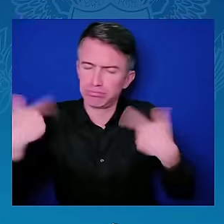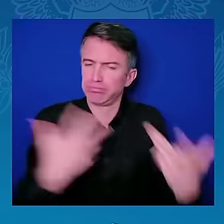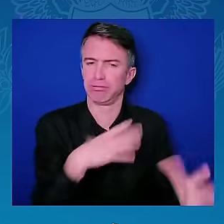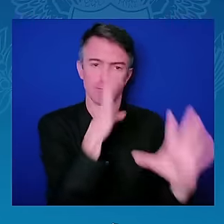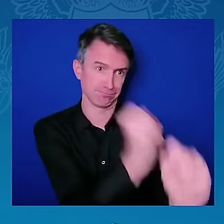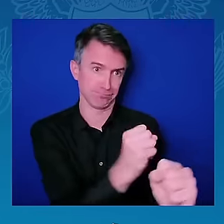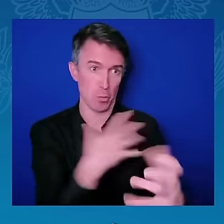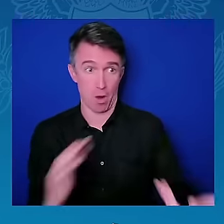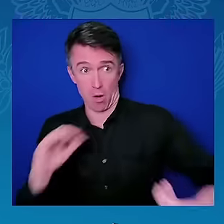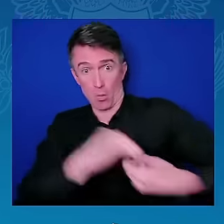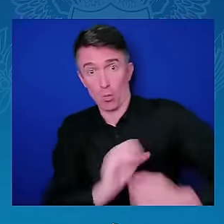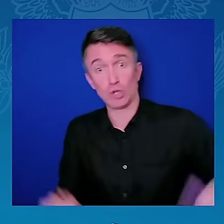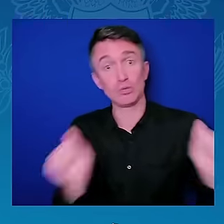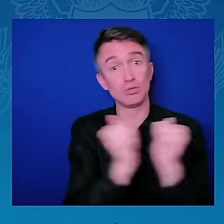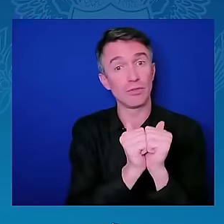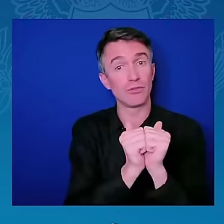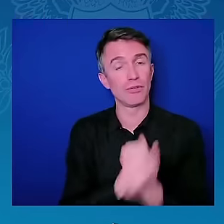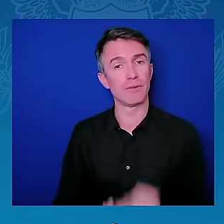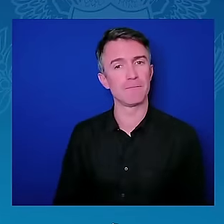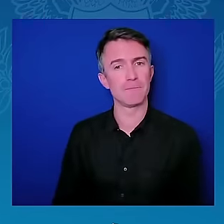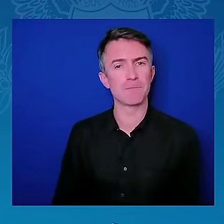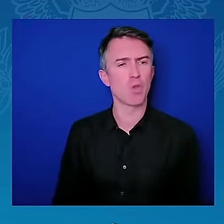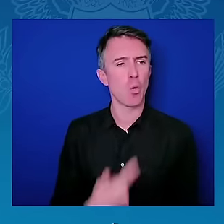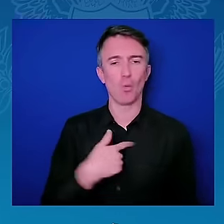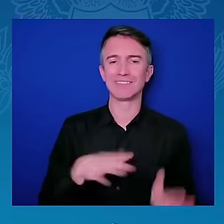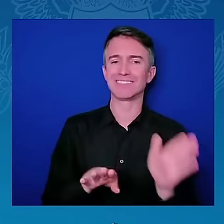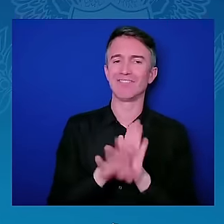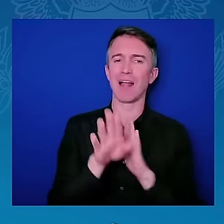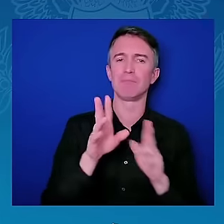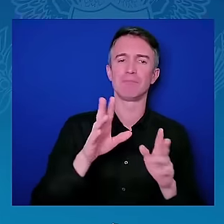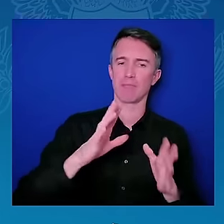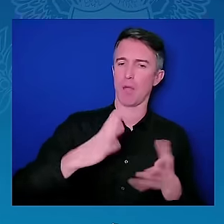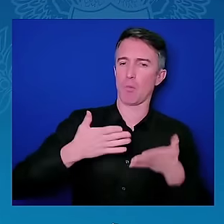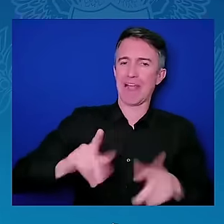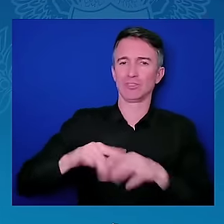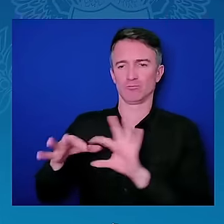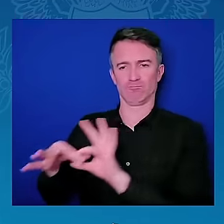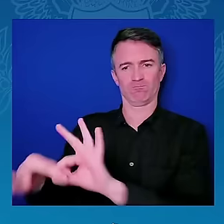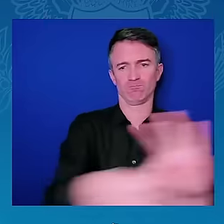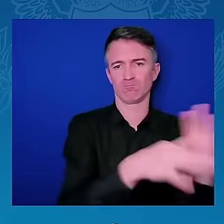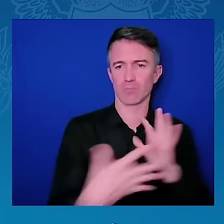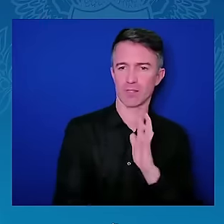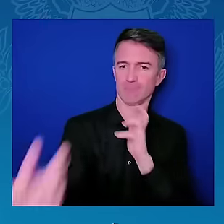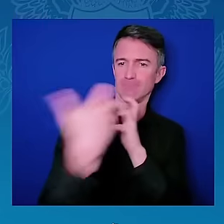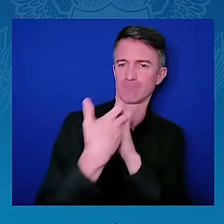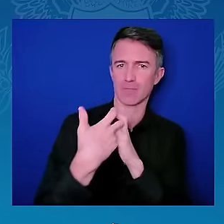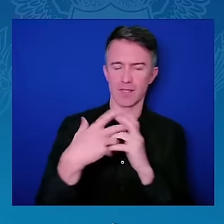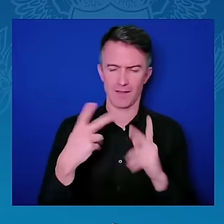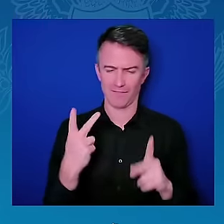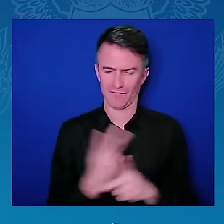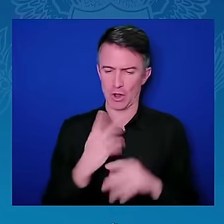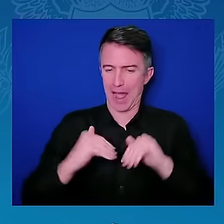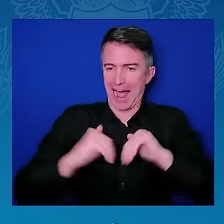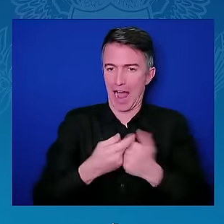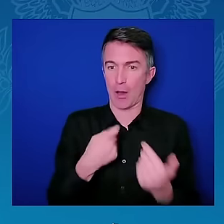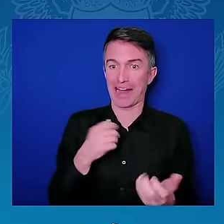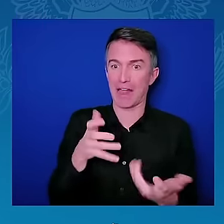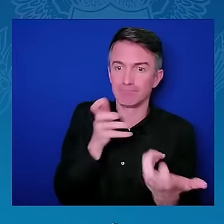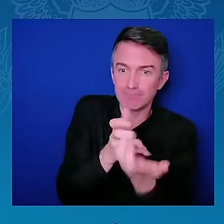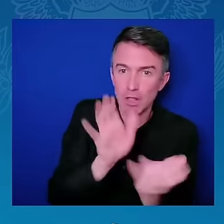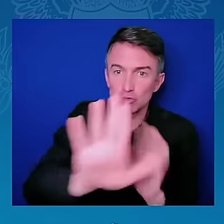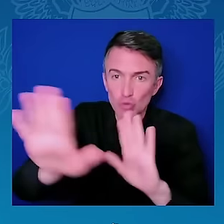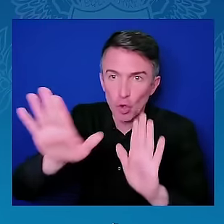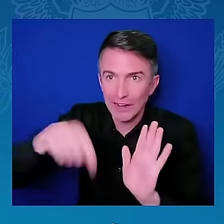business, and any business, any economy that is going to grow, much less be sustainable